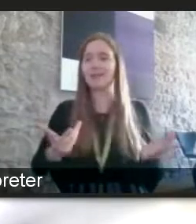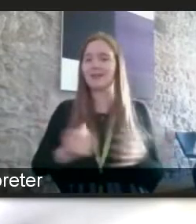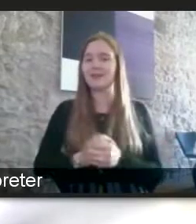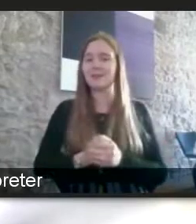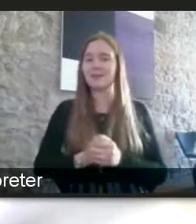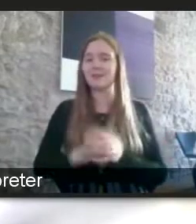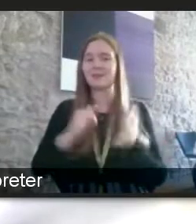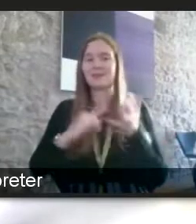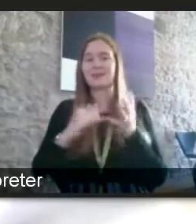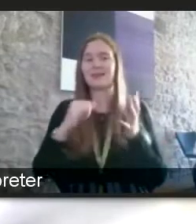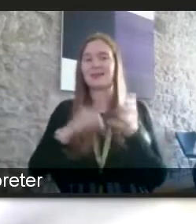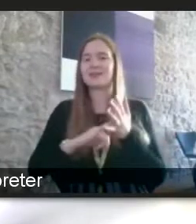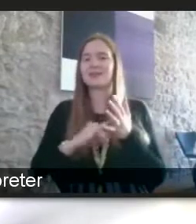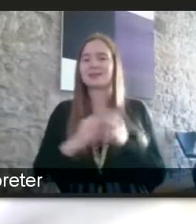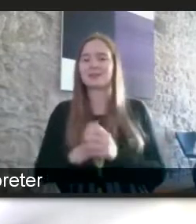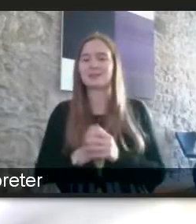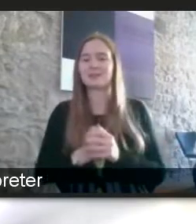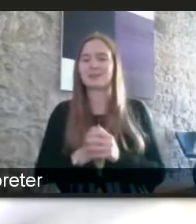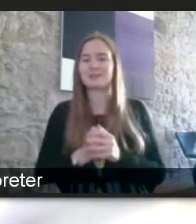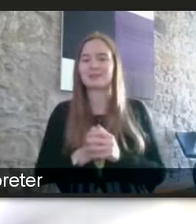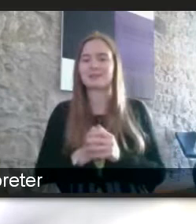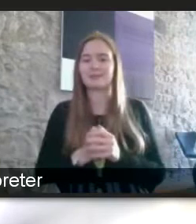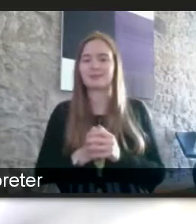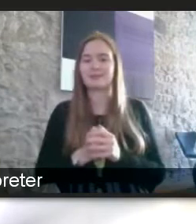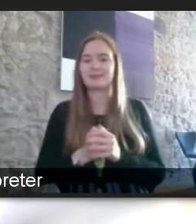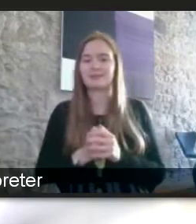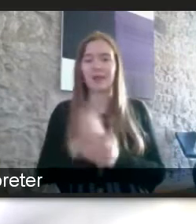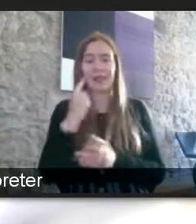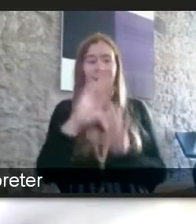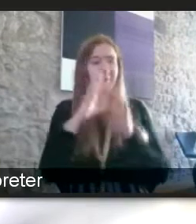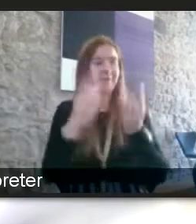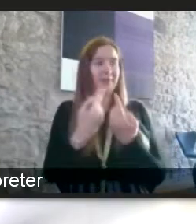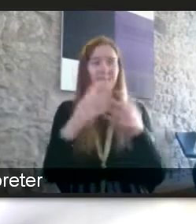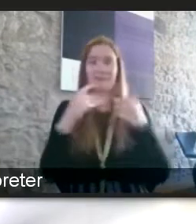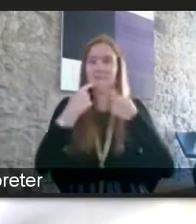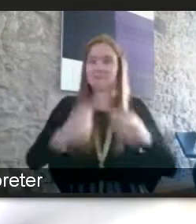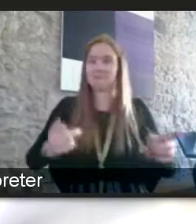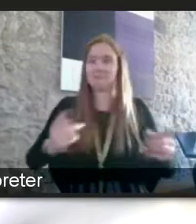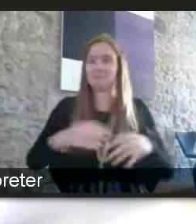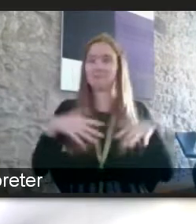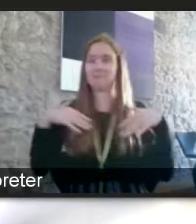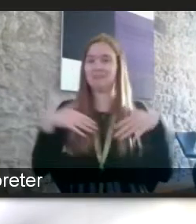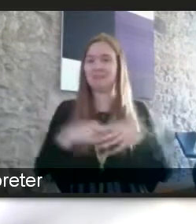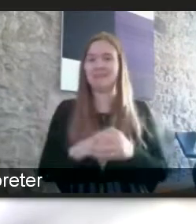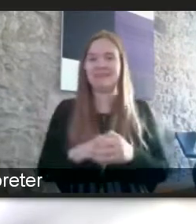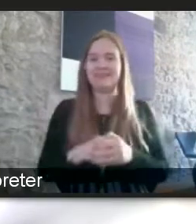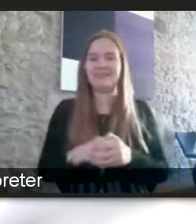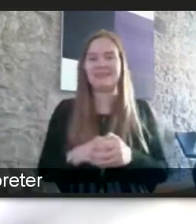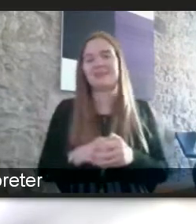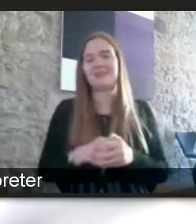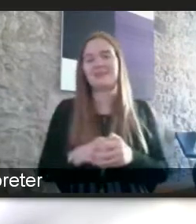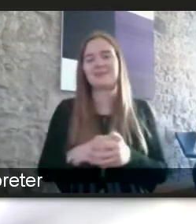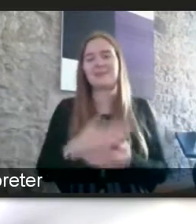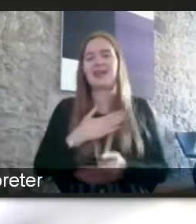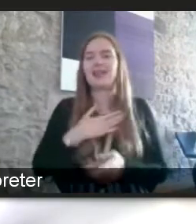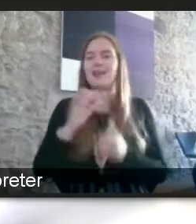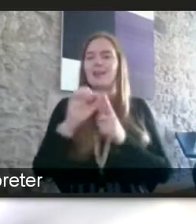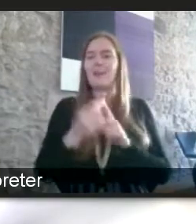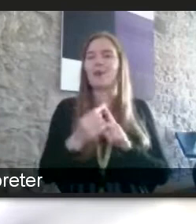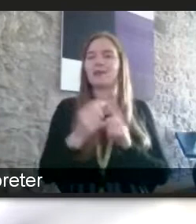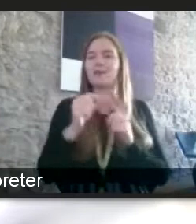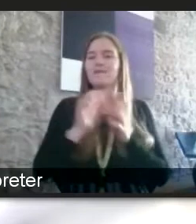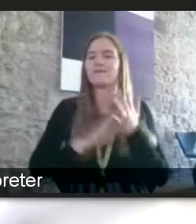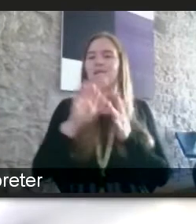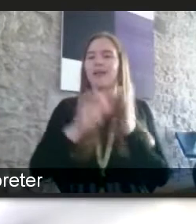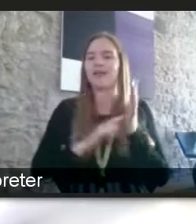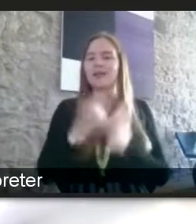saff pal i feel like everything's being said uh yeah i mean i like the point film made there because although